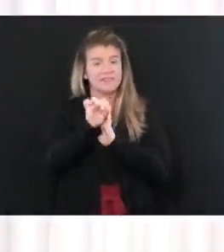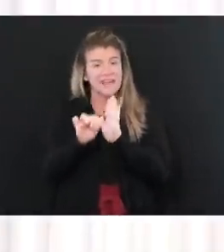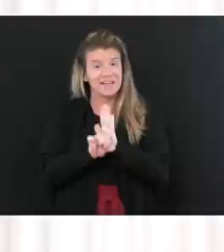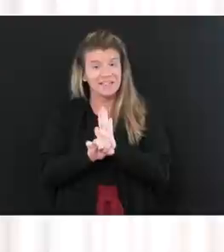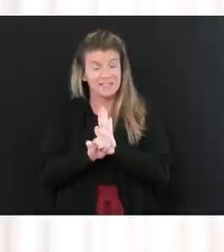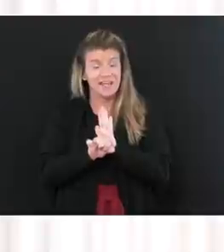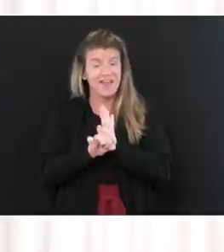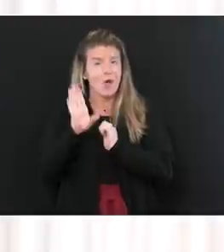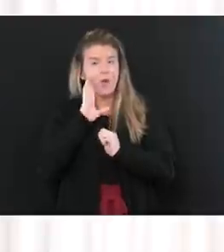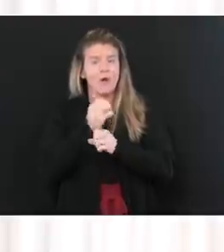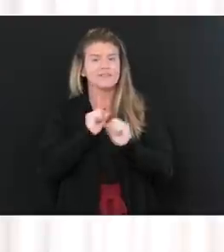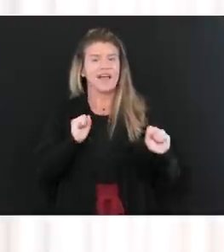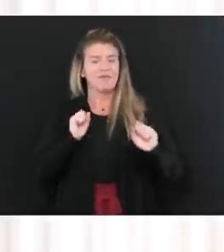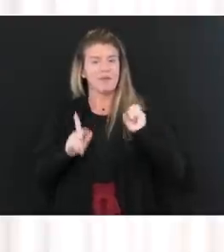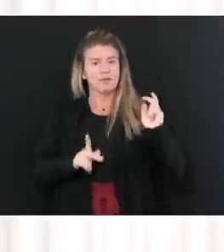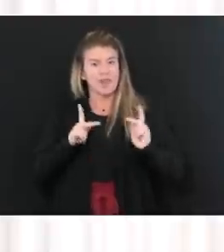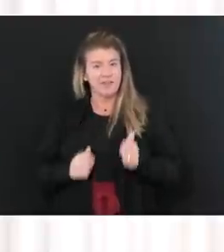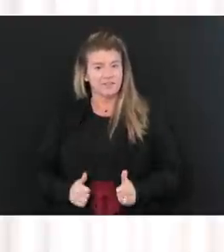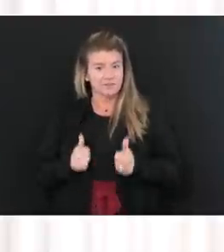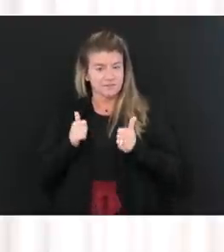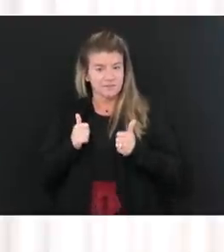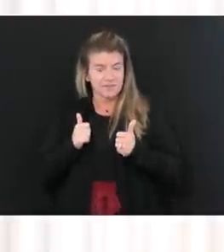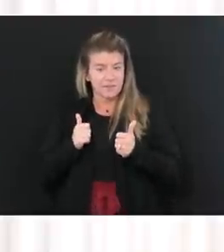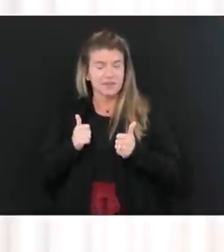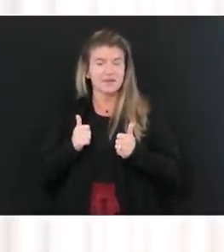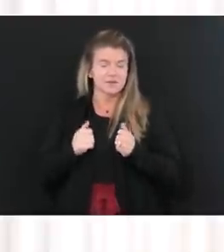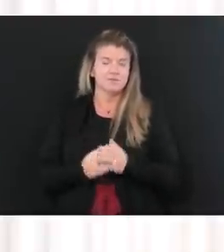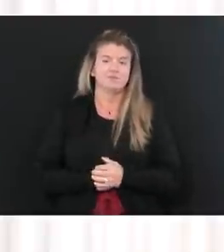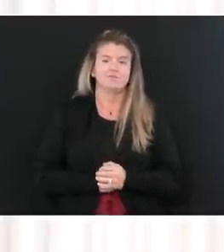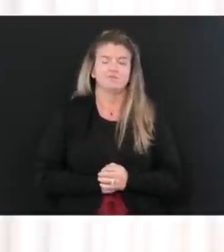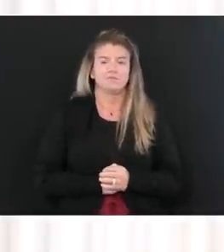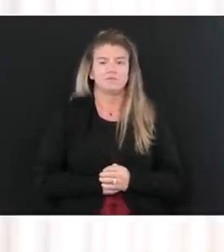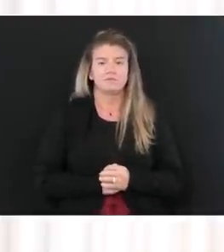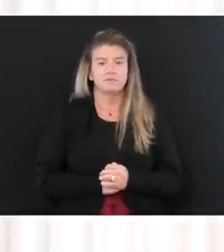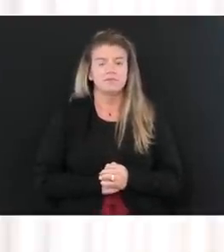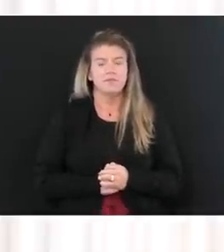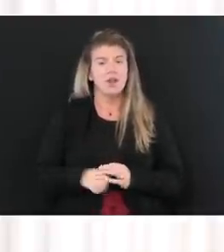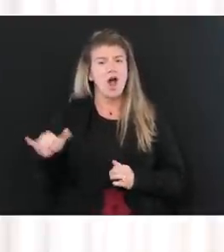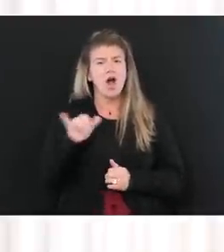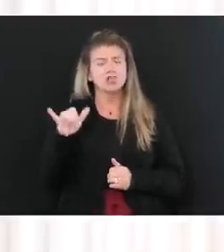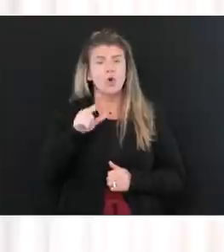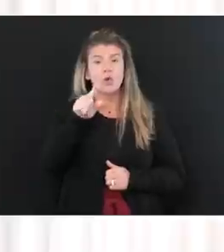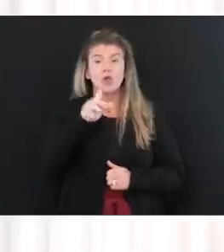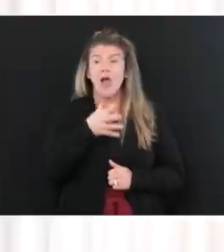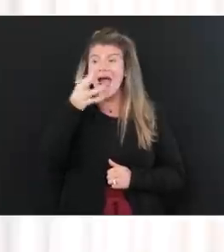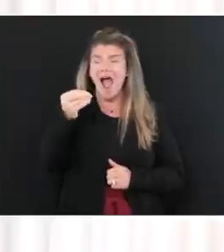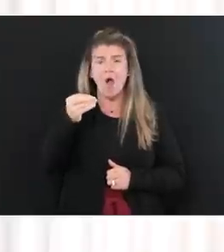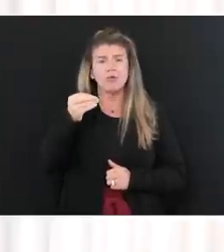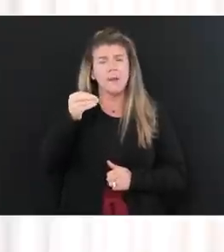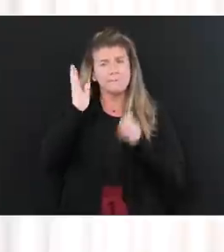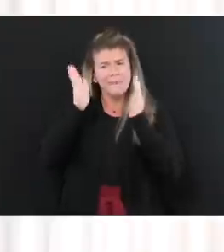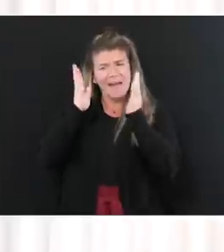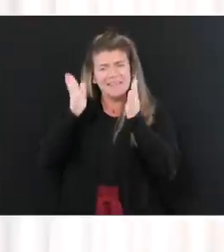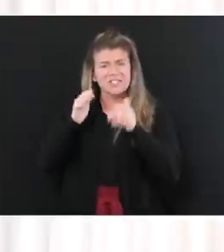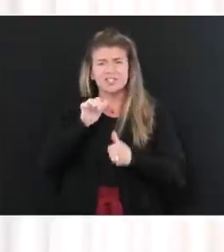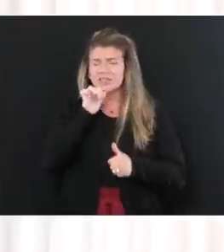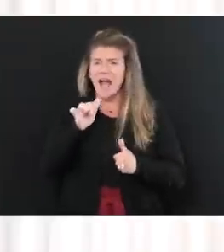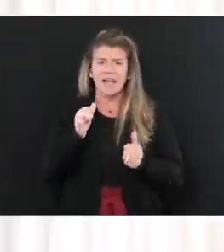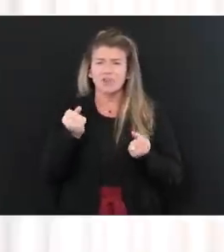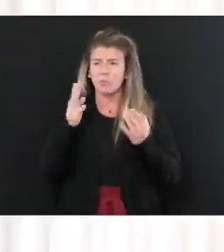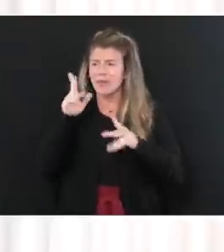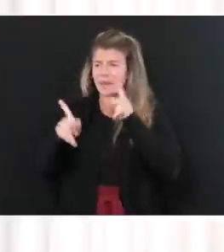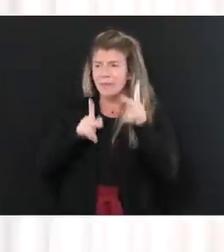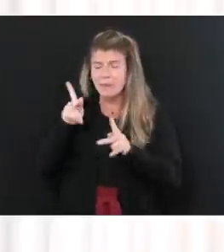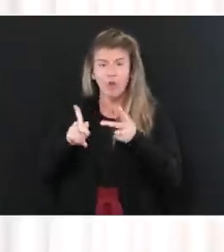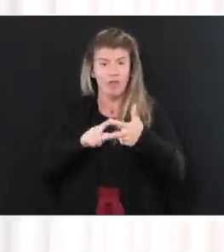lives. Do that and also pay attention to not overcrowding, avoiding the three C's. Keep your